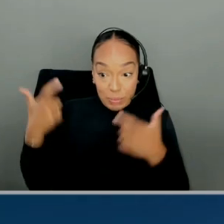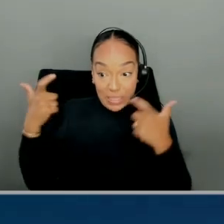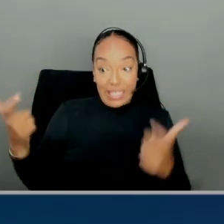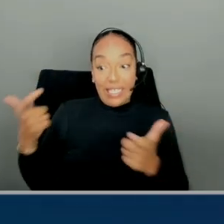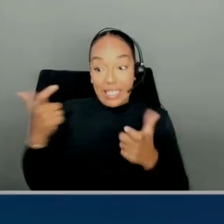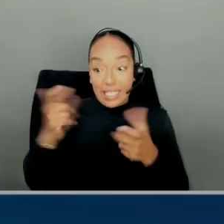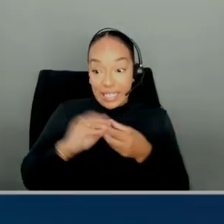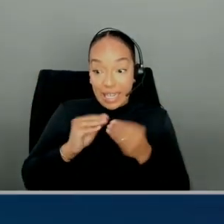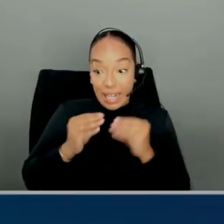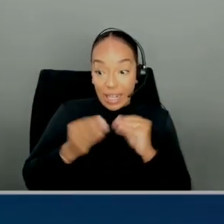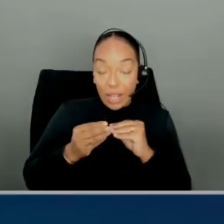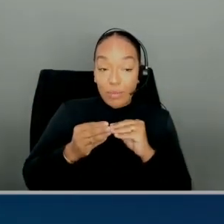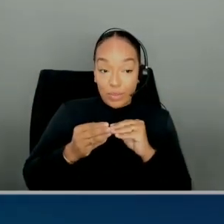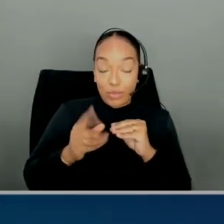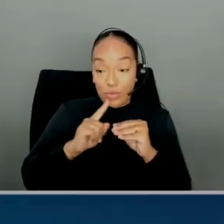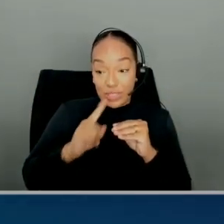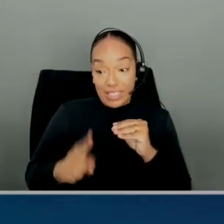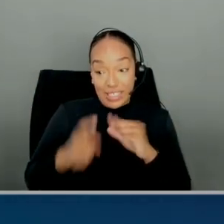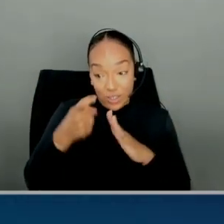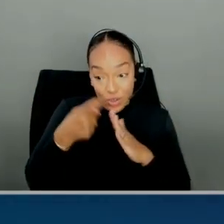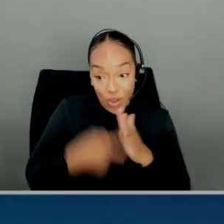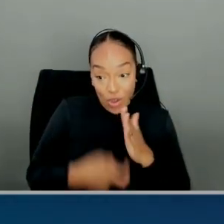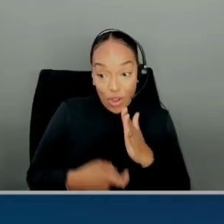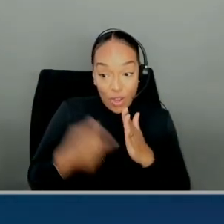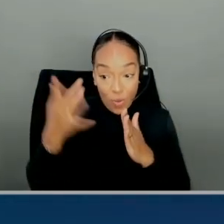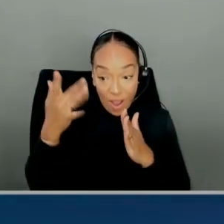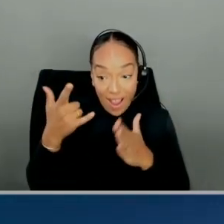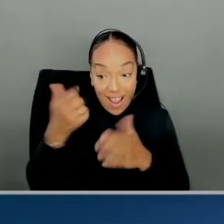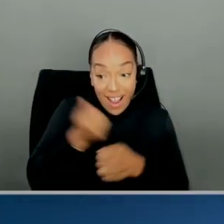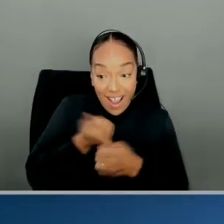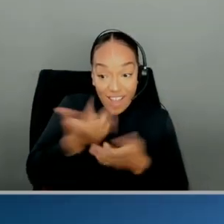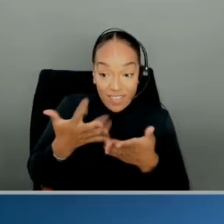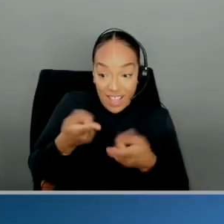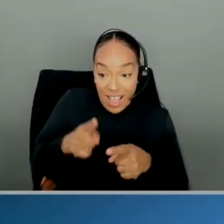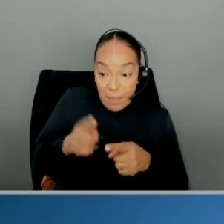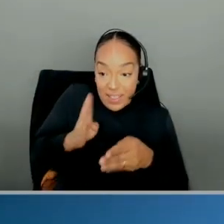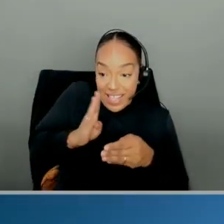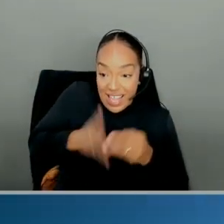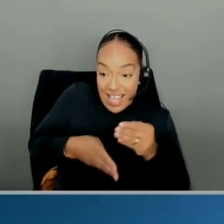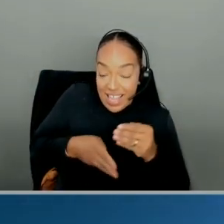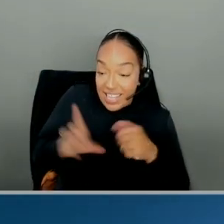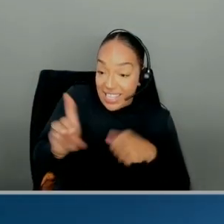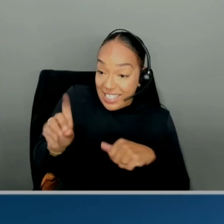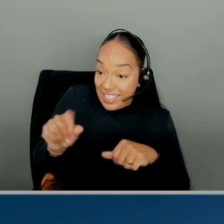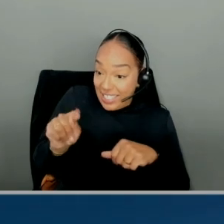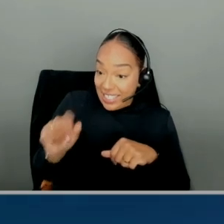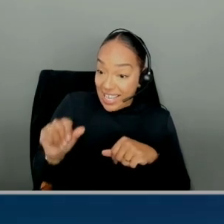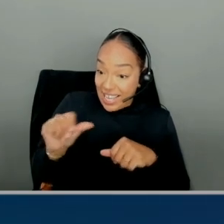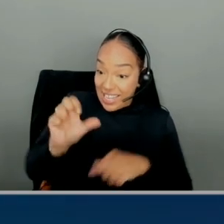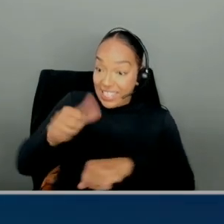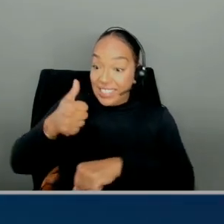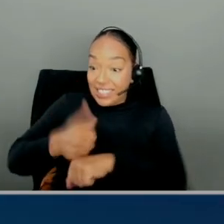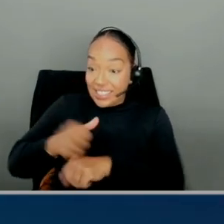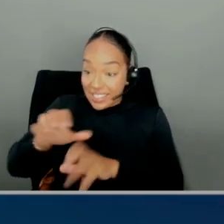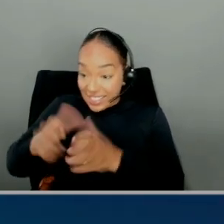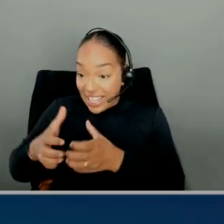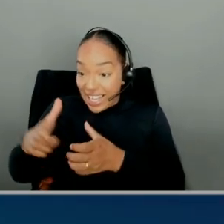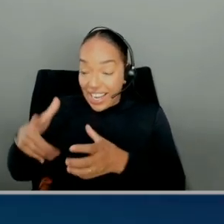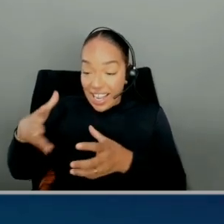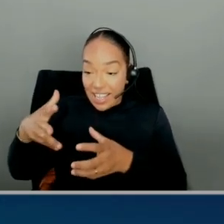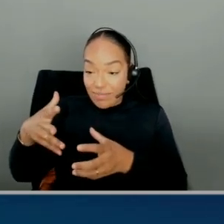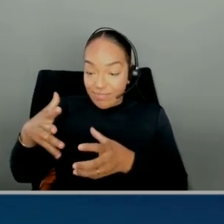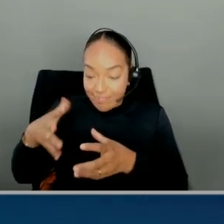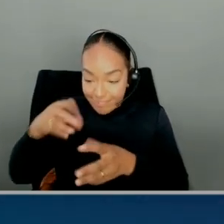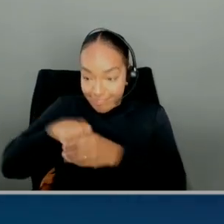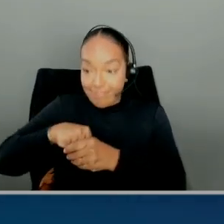It's a real cost because everything happens at the end. All these data sets, they are combined and joined at